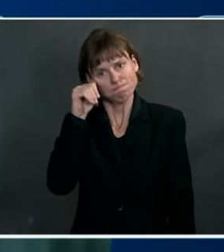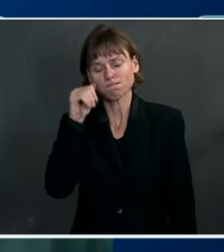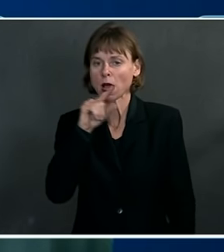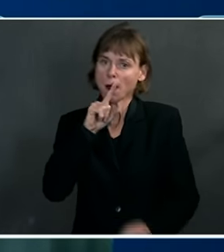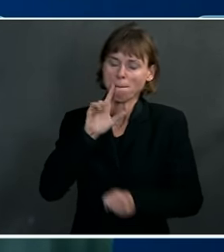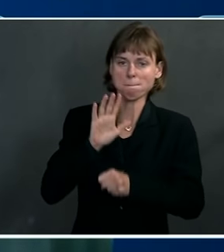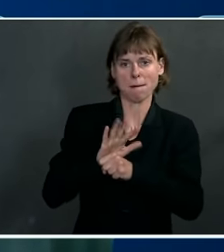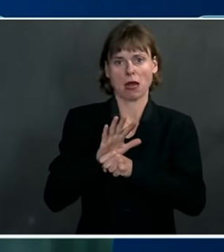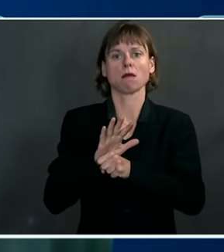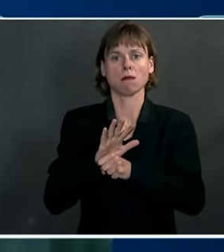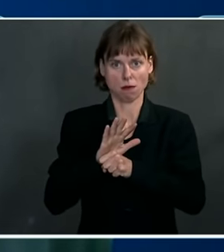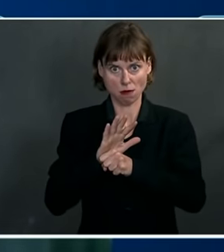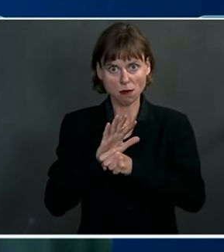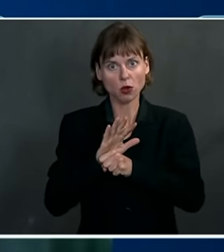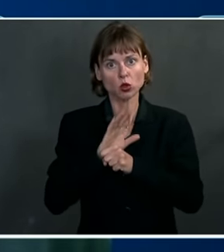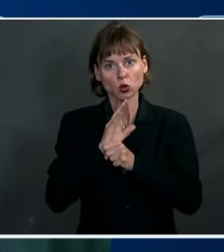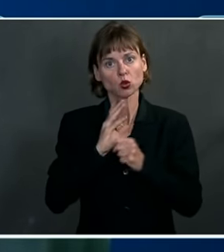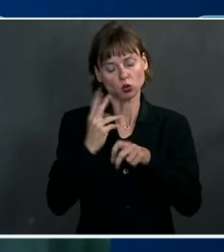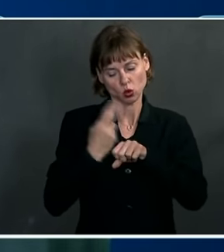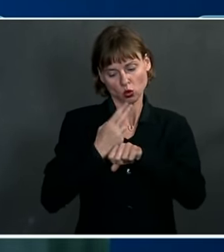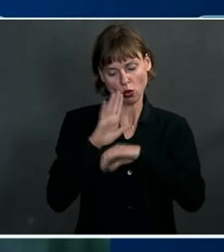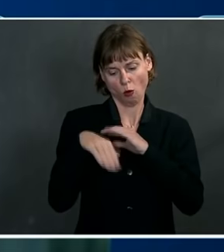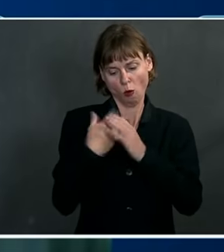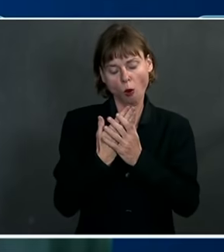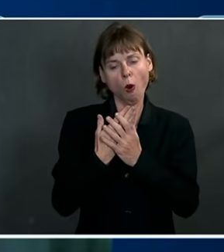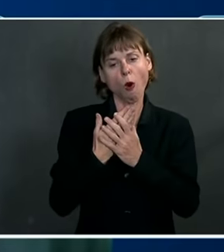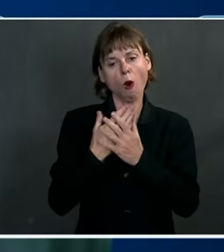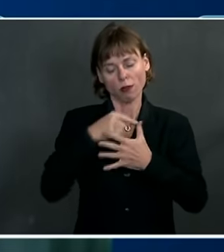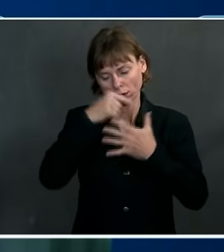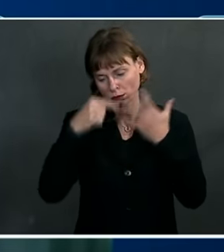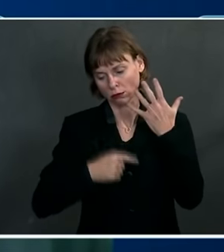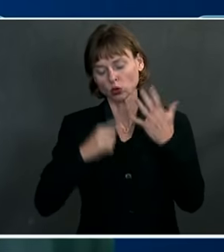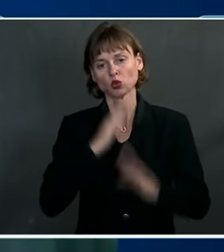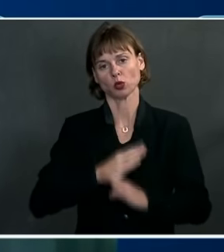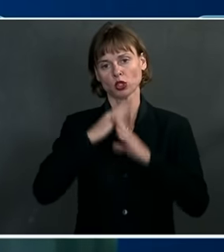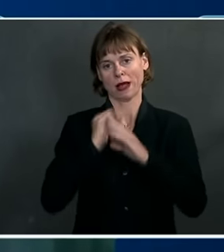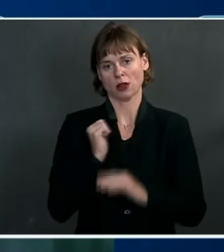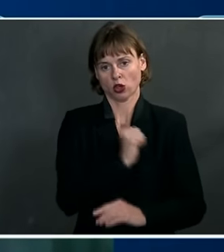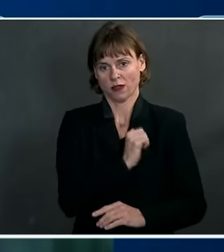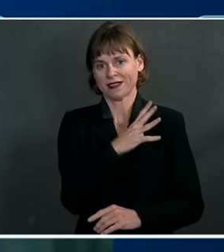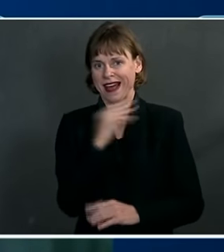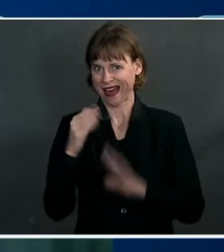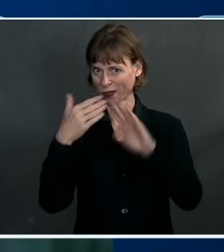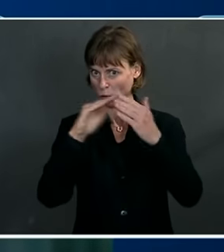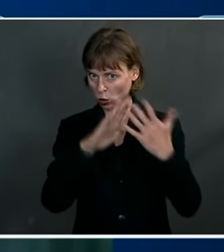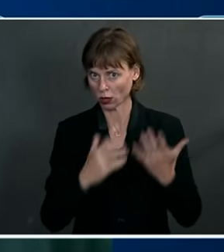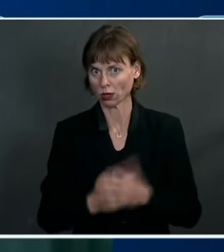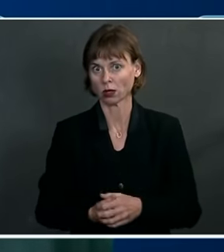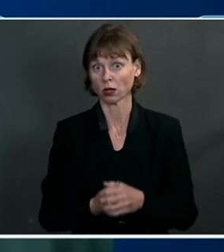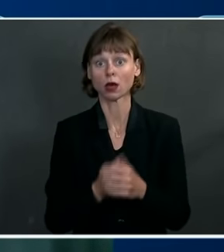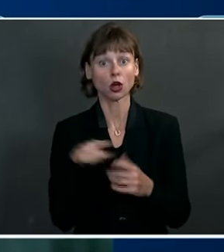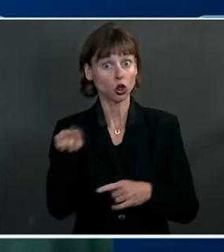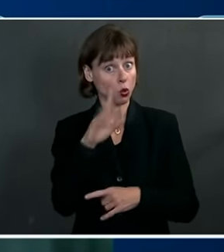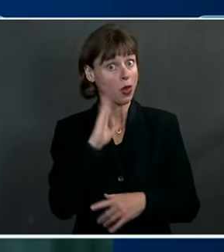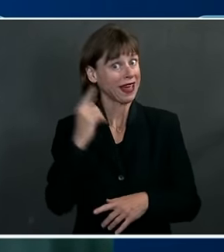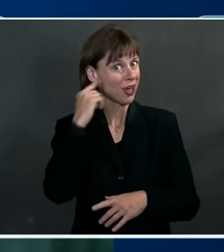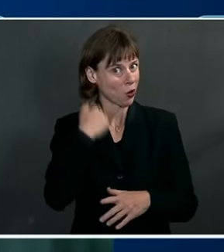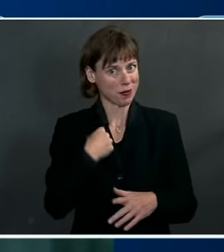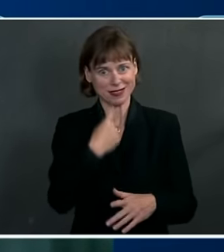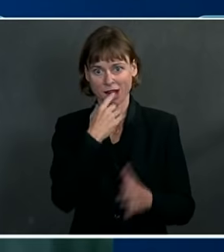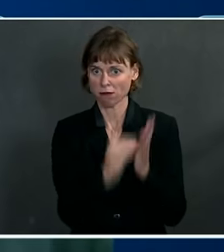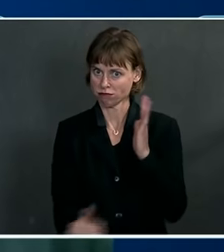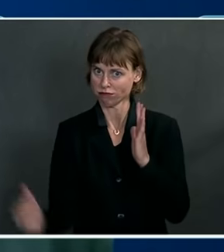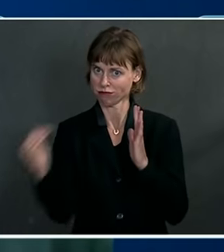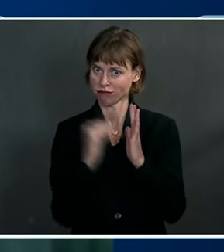commitment to taking all of the the appropriate steps to protect ourselves and our communities. You're going to hear me say this a lot.